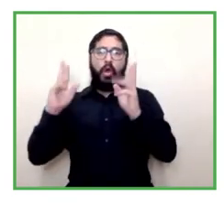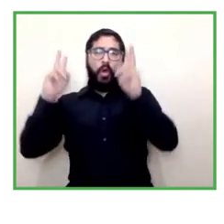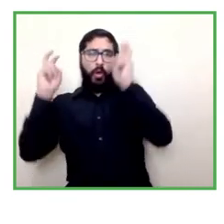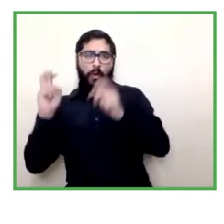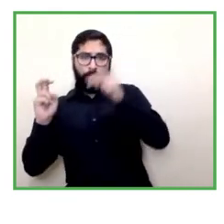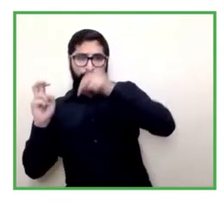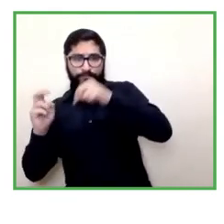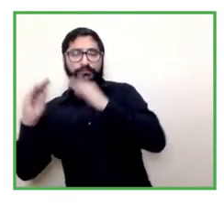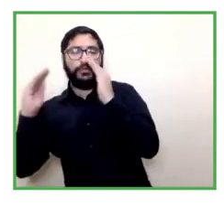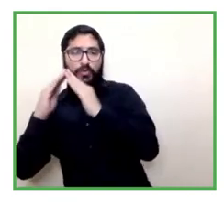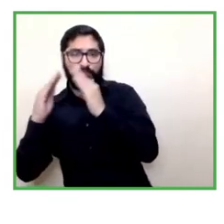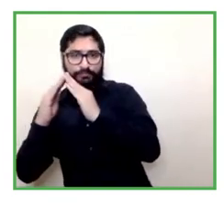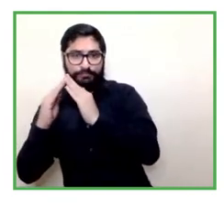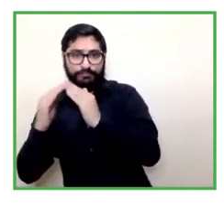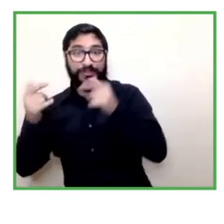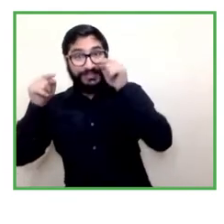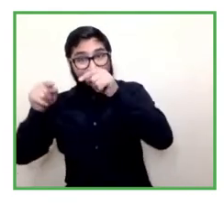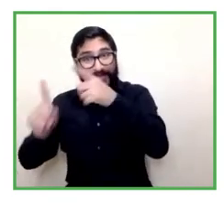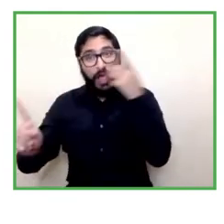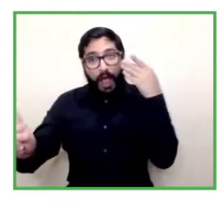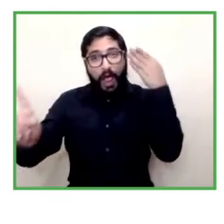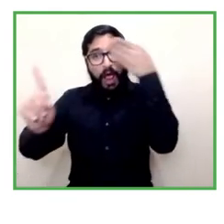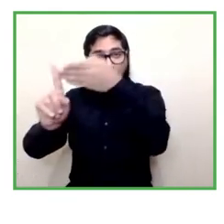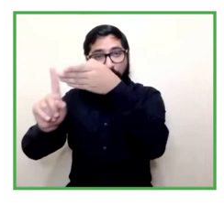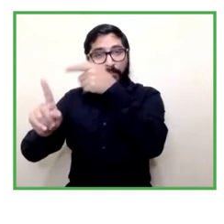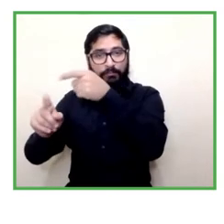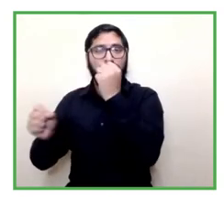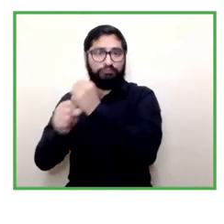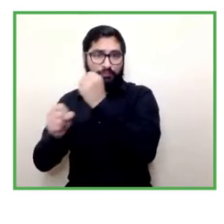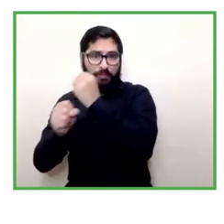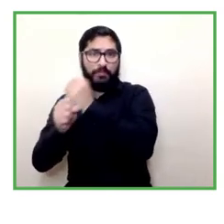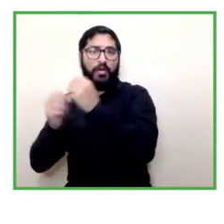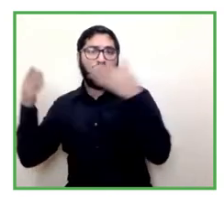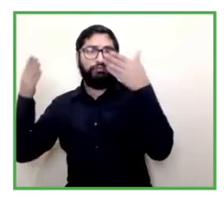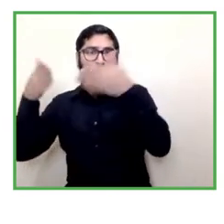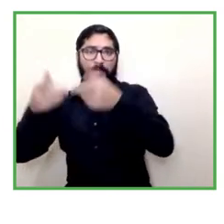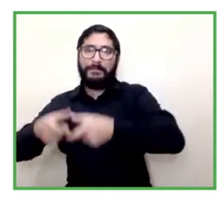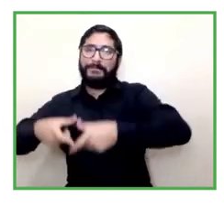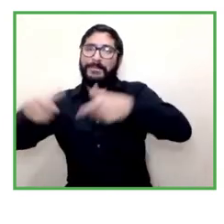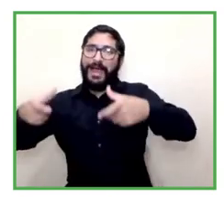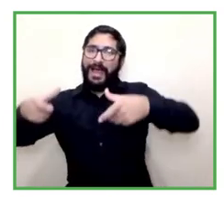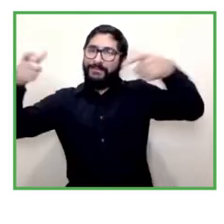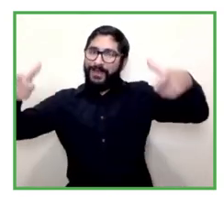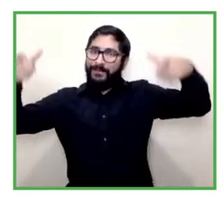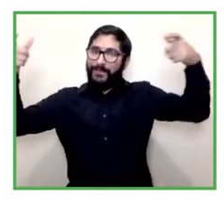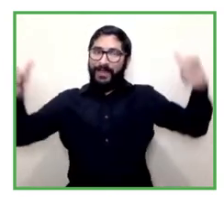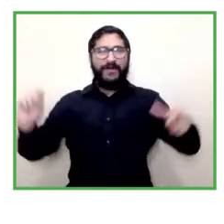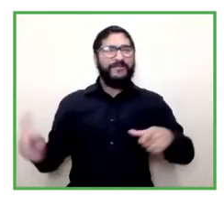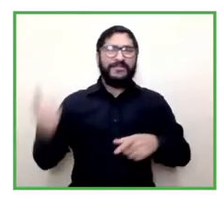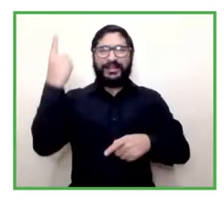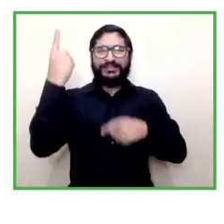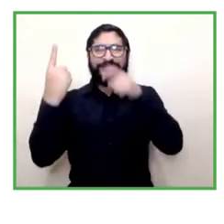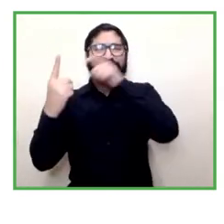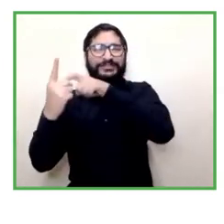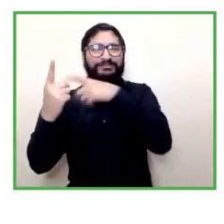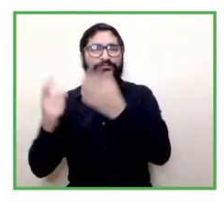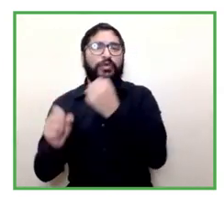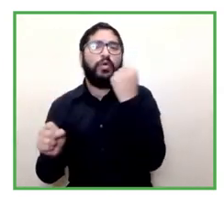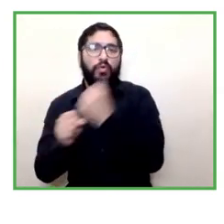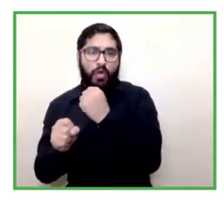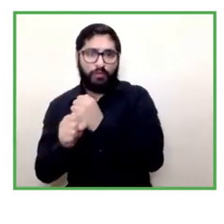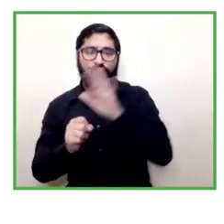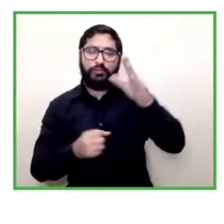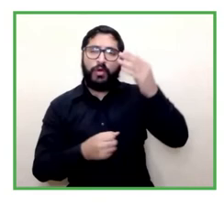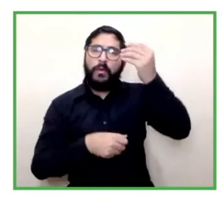to have them because it's a way of working that has been disseminated widespread particularly for white